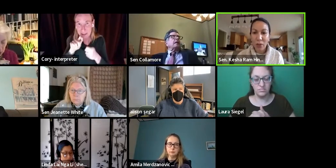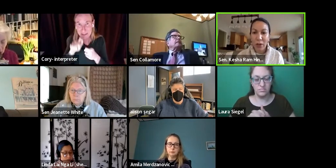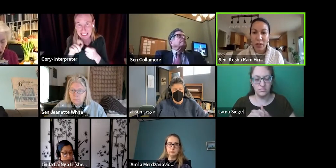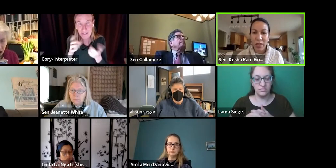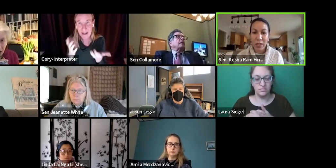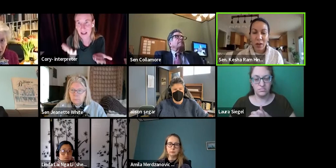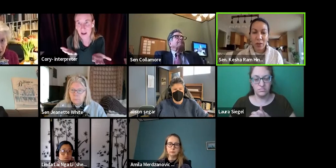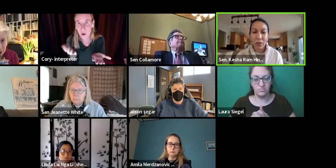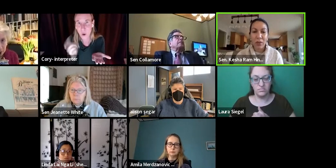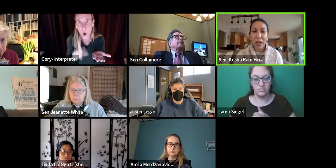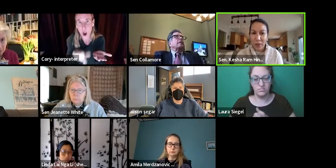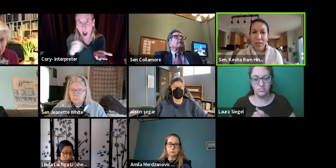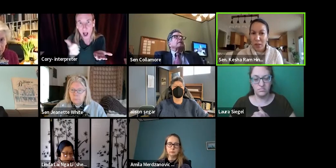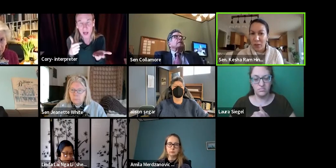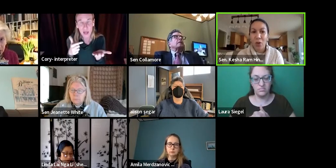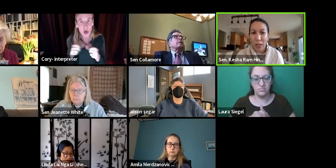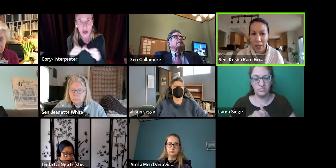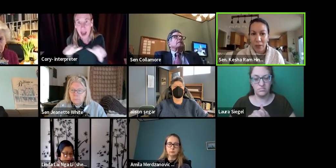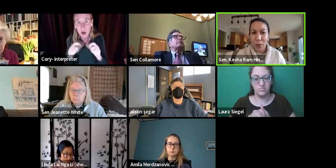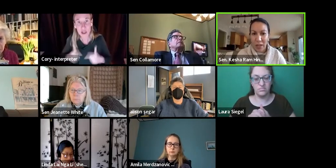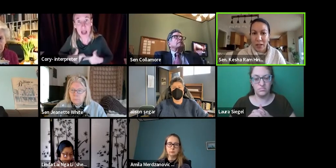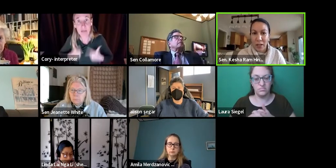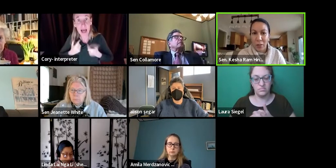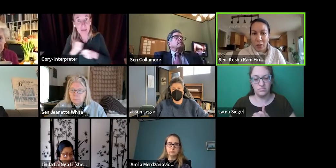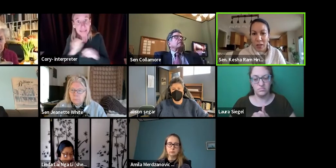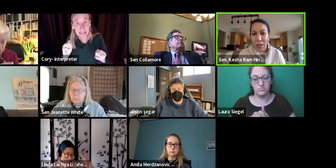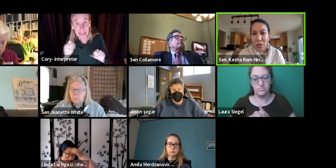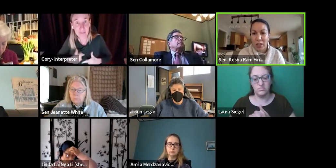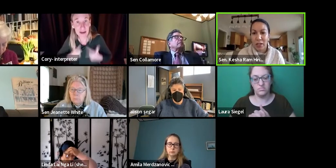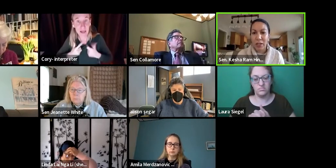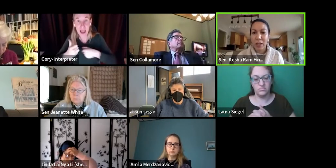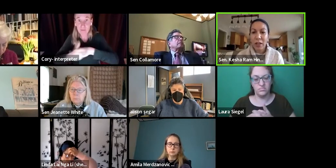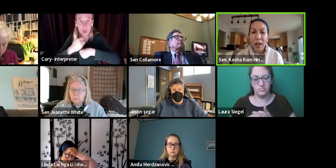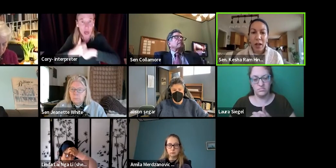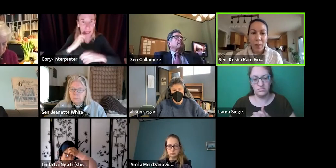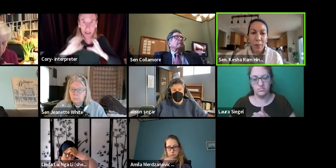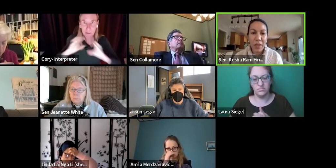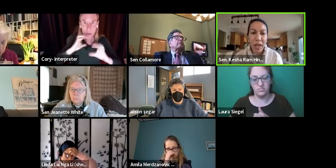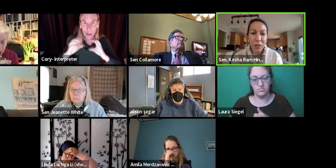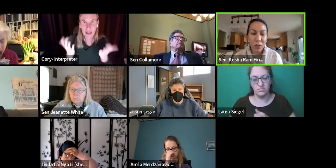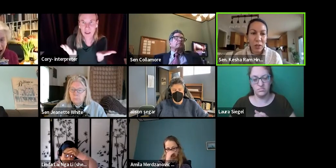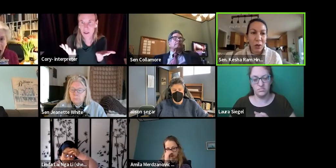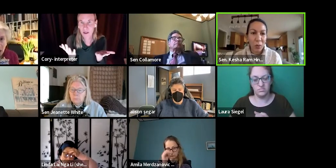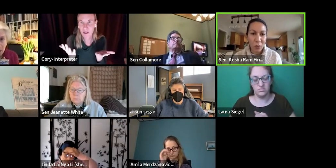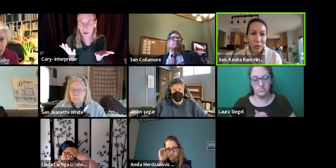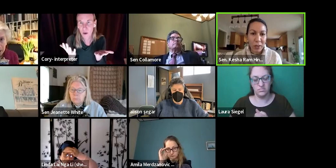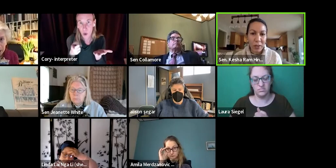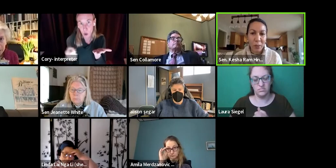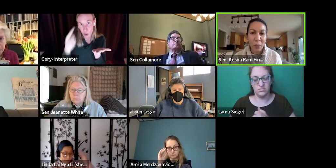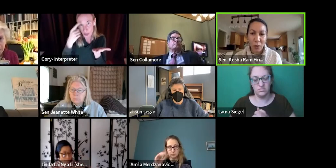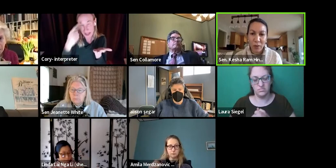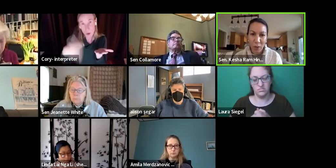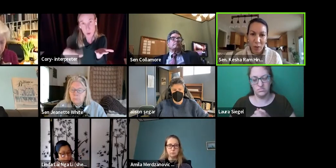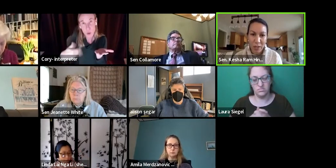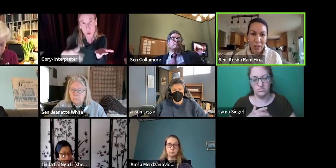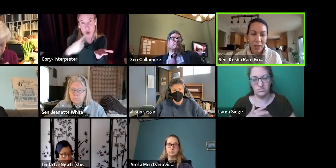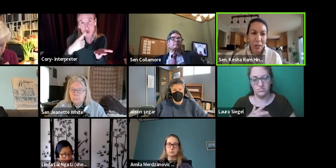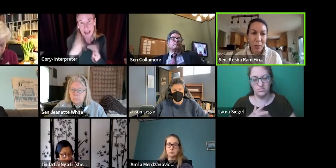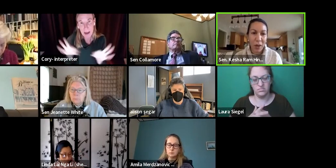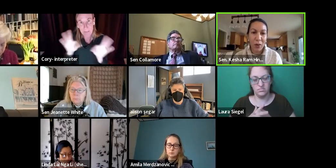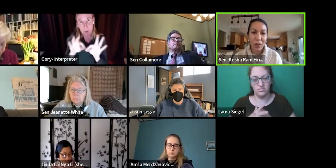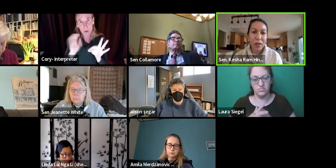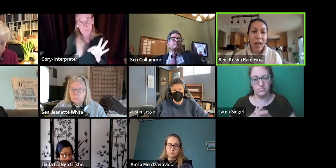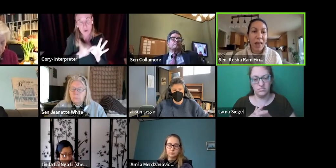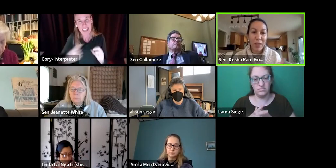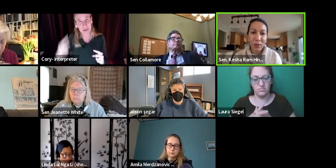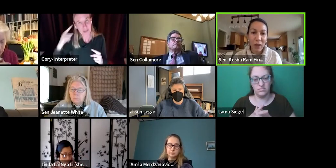other areas of life-saving or life-threatening communication, um, that you think are really important for us to